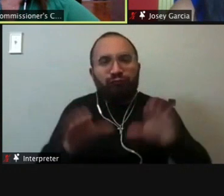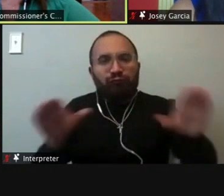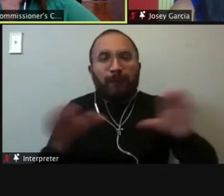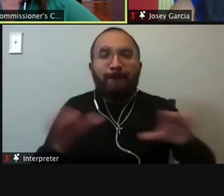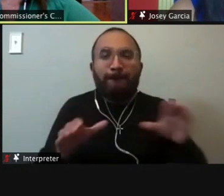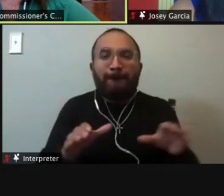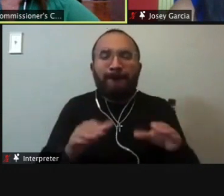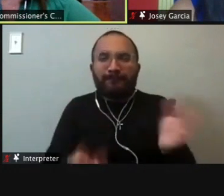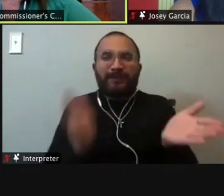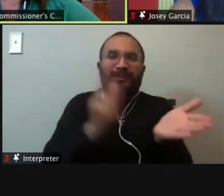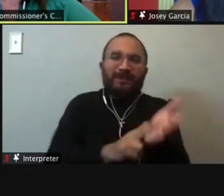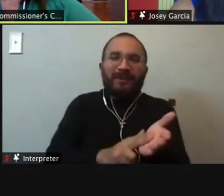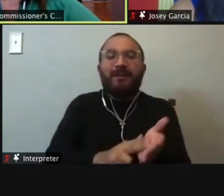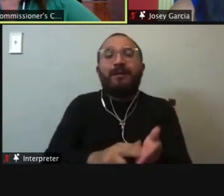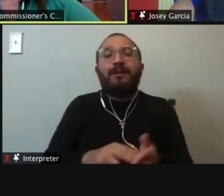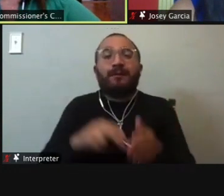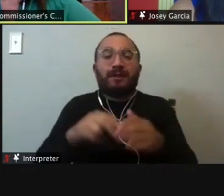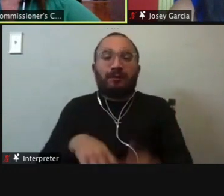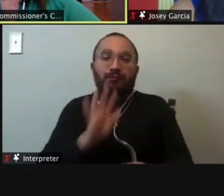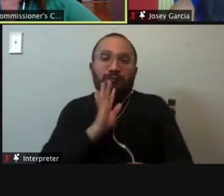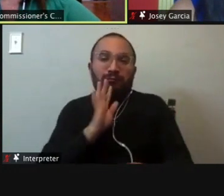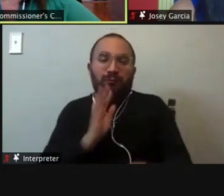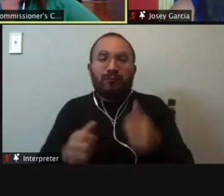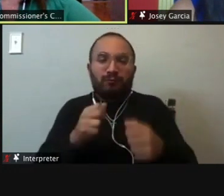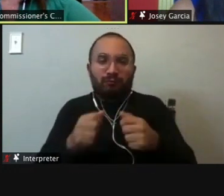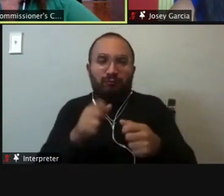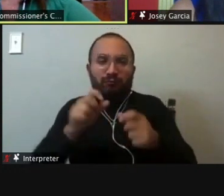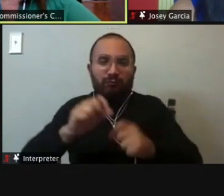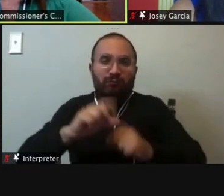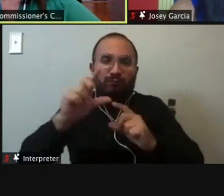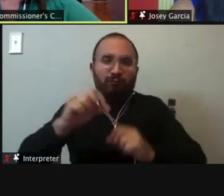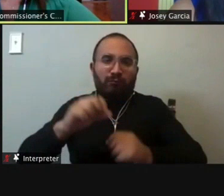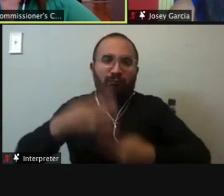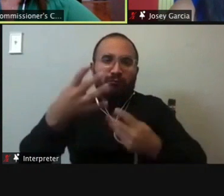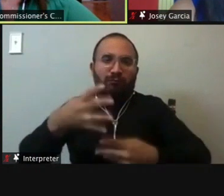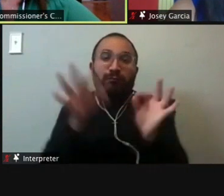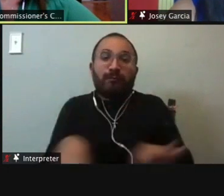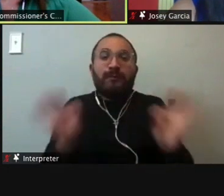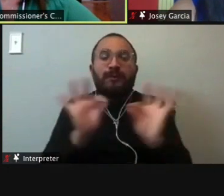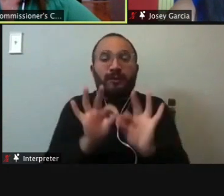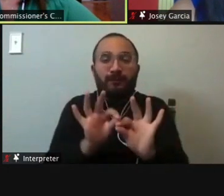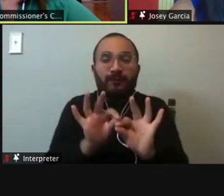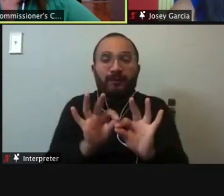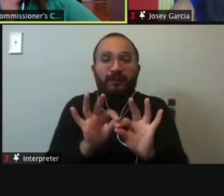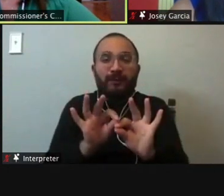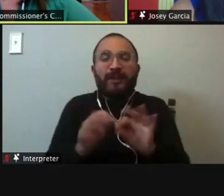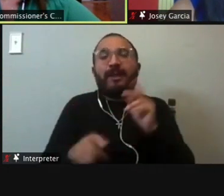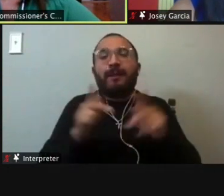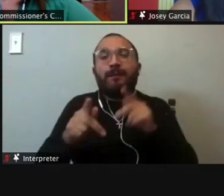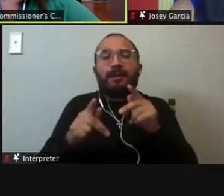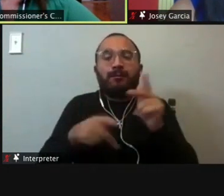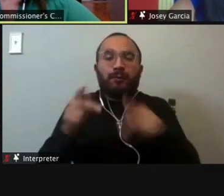up to speak and, and, and ask questions, uh, because it's important what we, what we, um, that we hold them accountable for how they